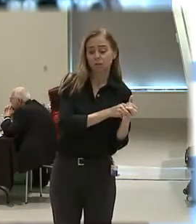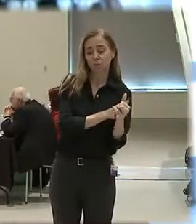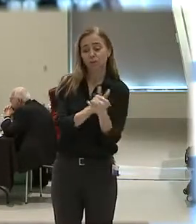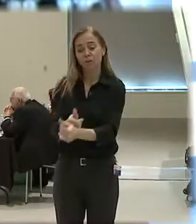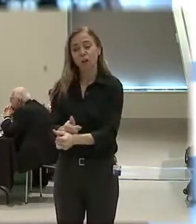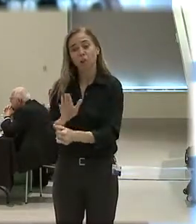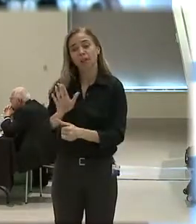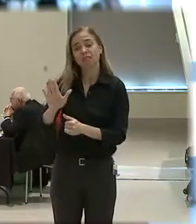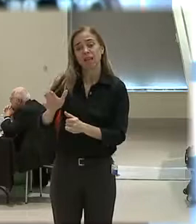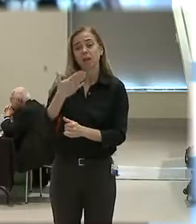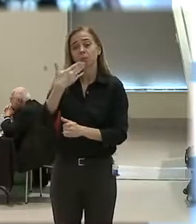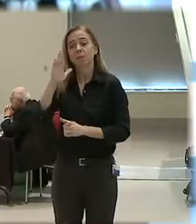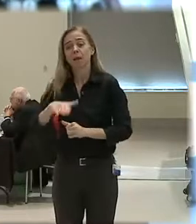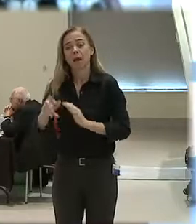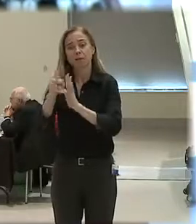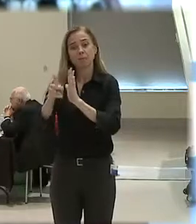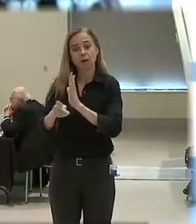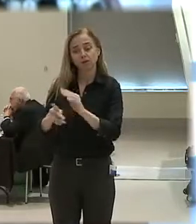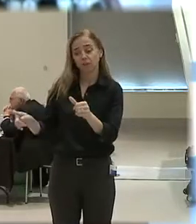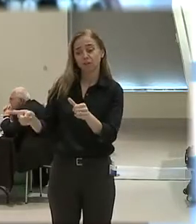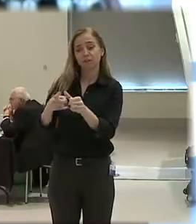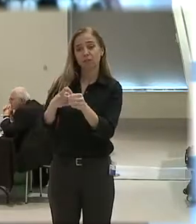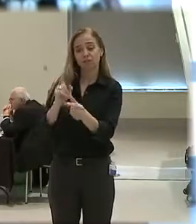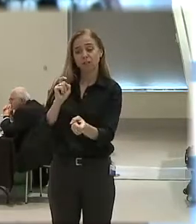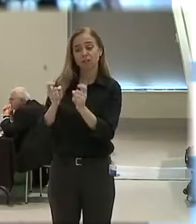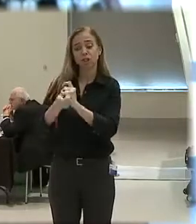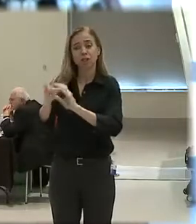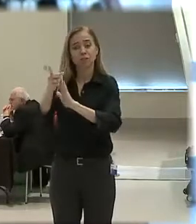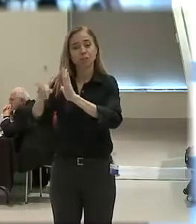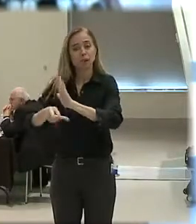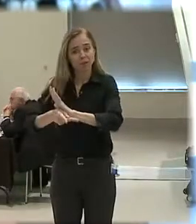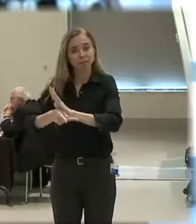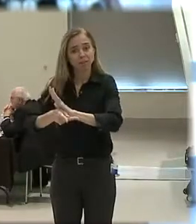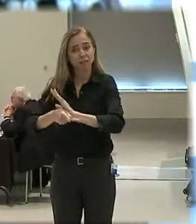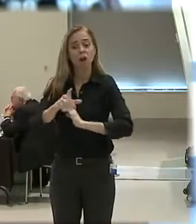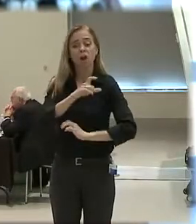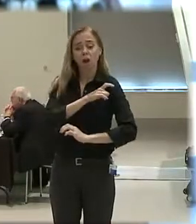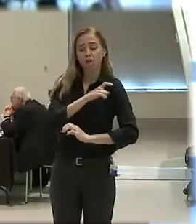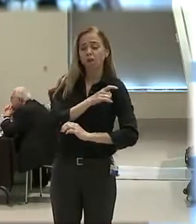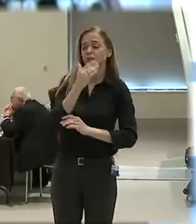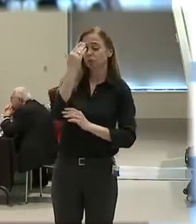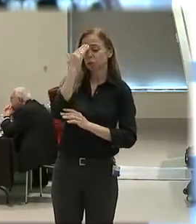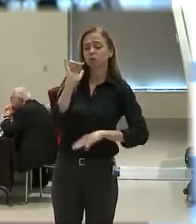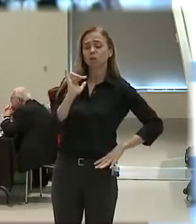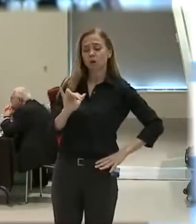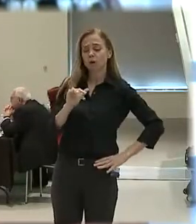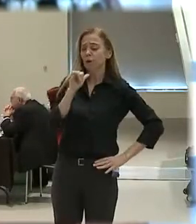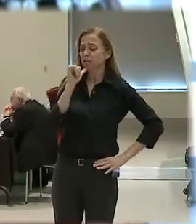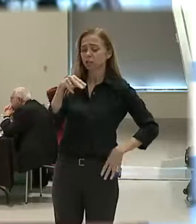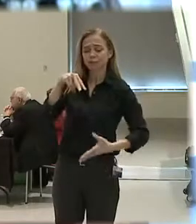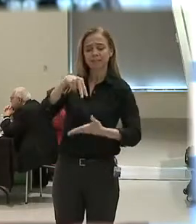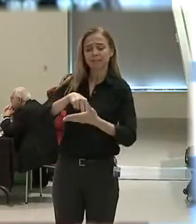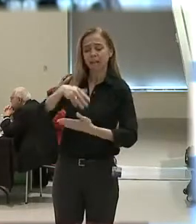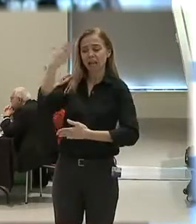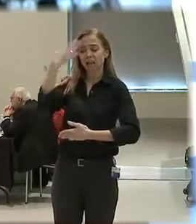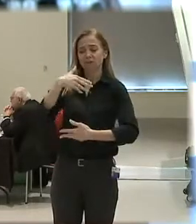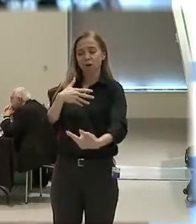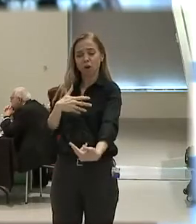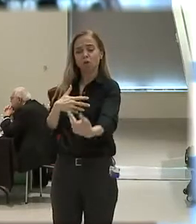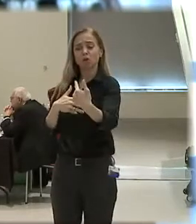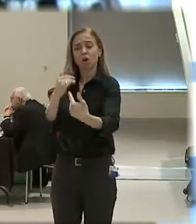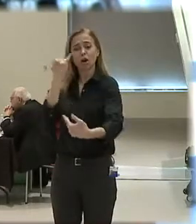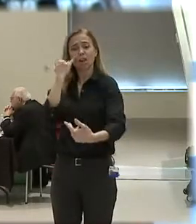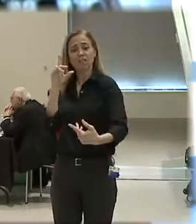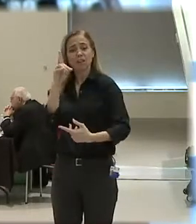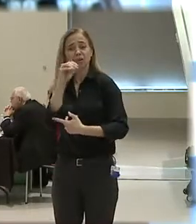bad policy. You need to correct the policy first. So an officer knows I shouldn't stand in front of that car because if I do,